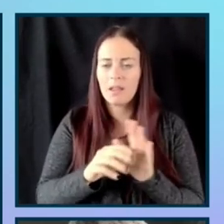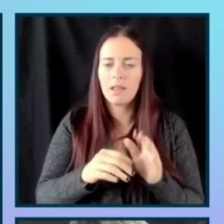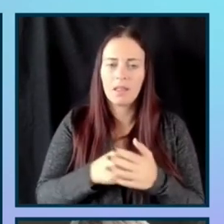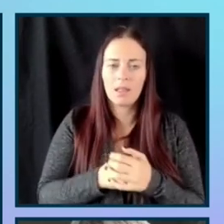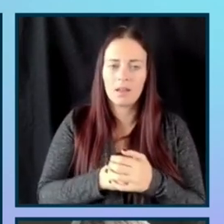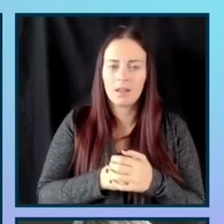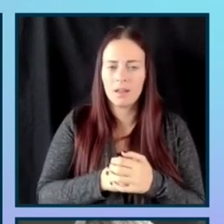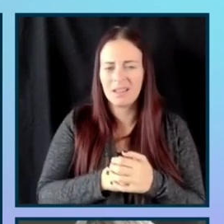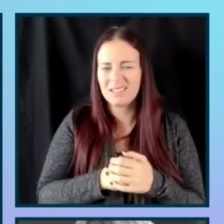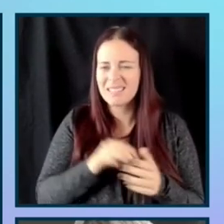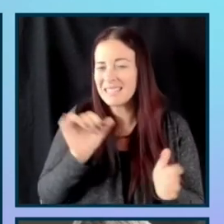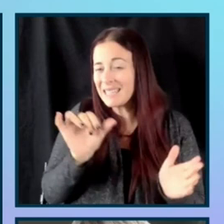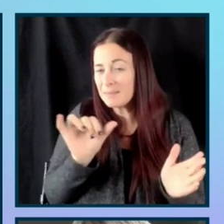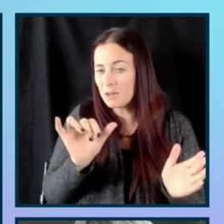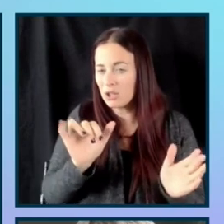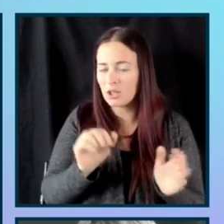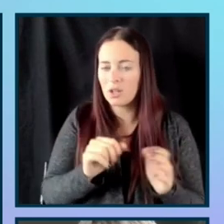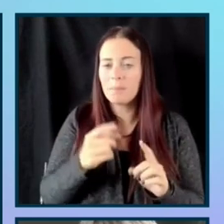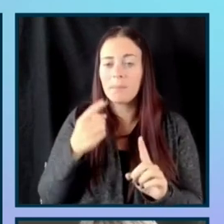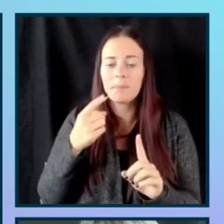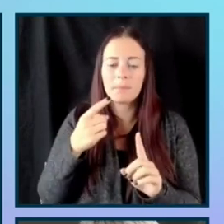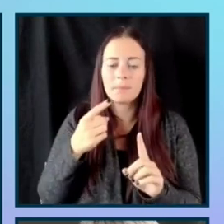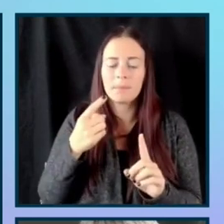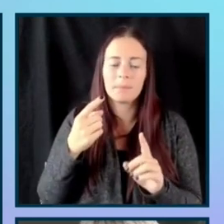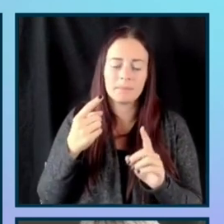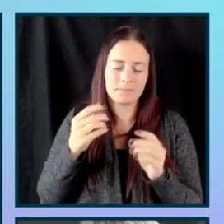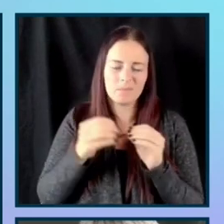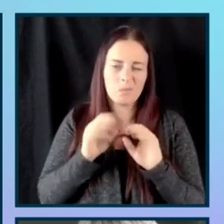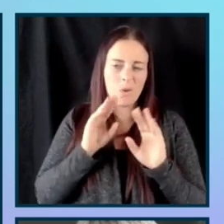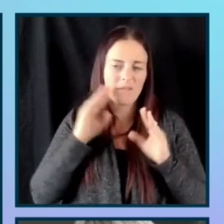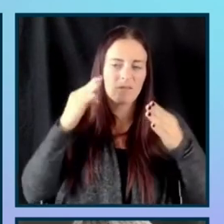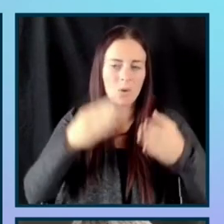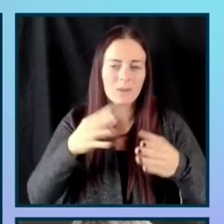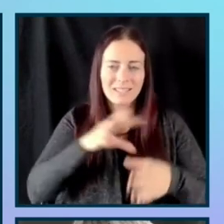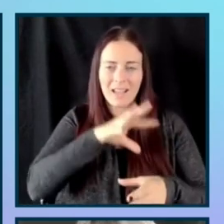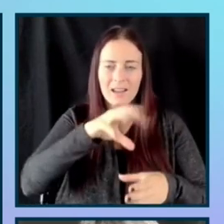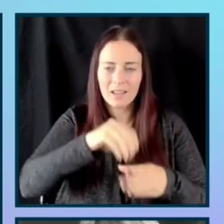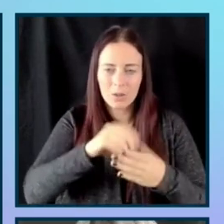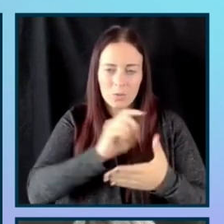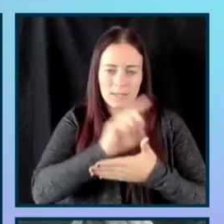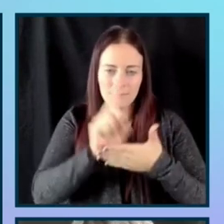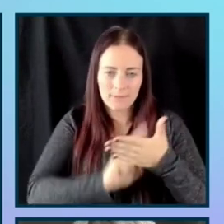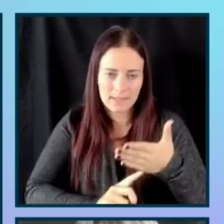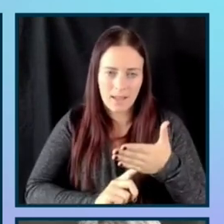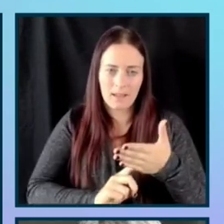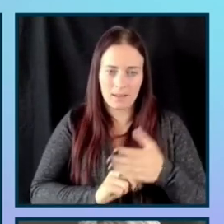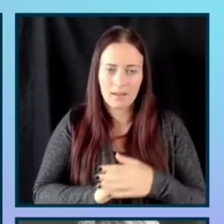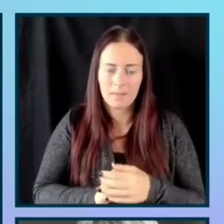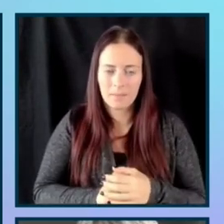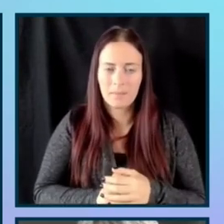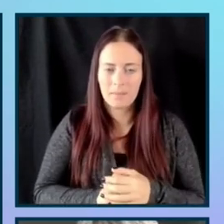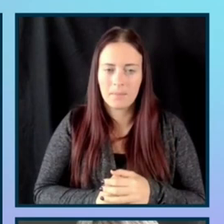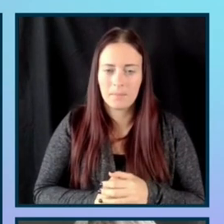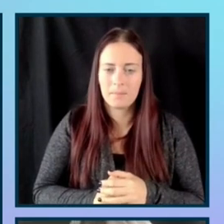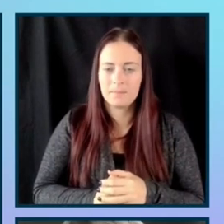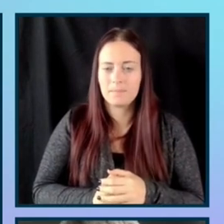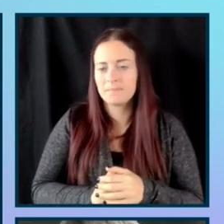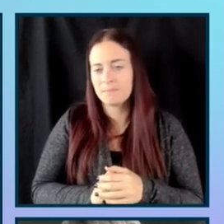except it is for inclusivity. So, um, at the very kind of like